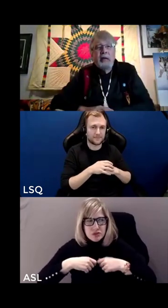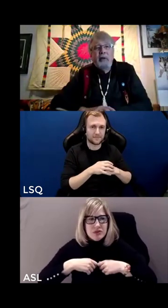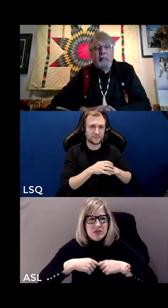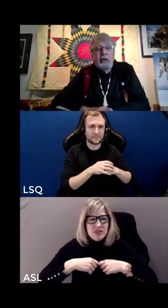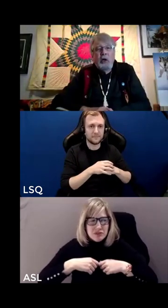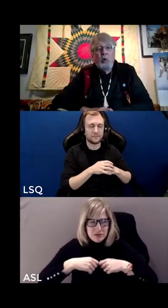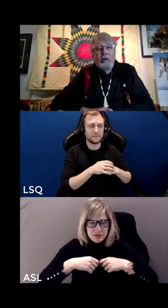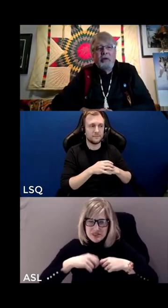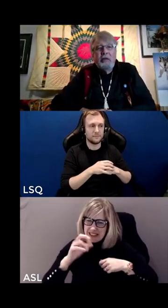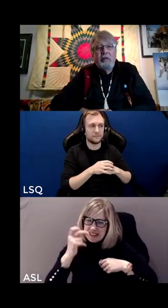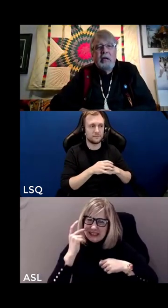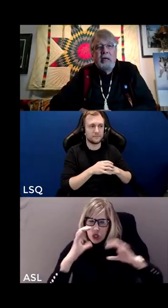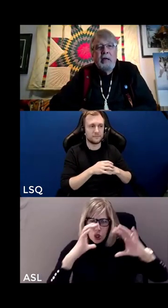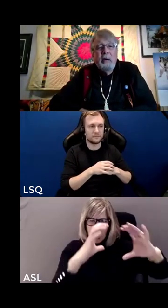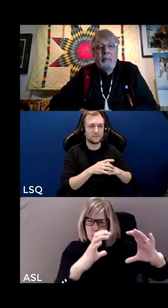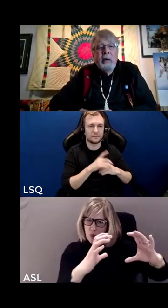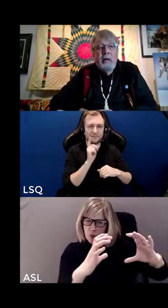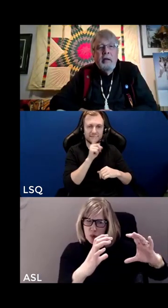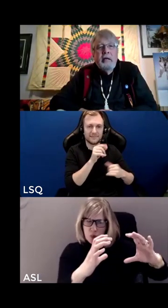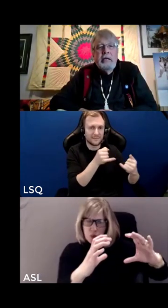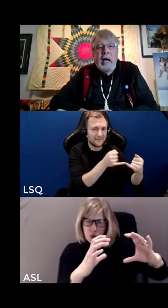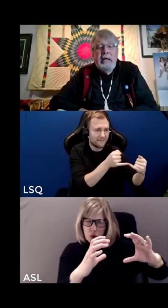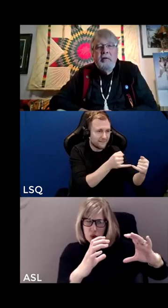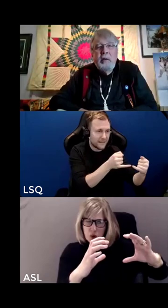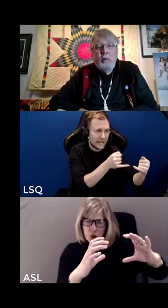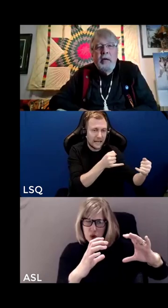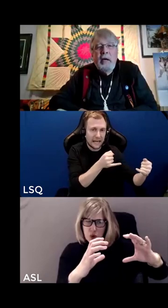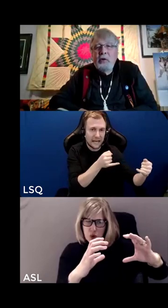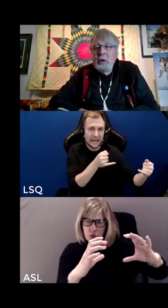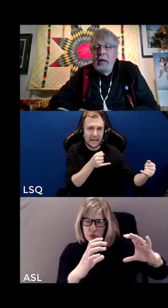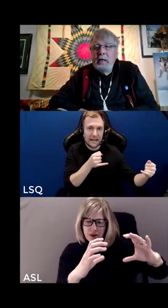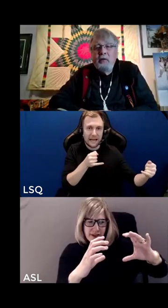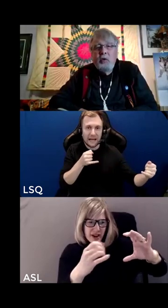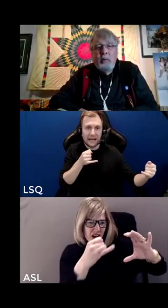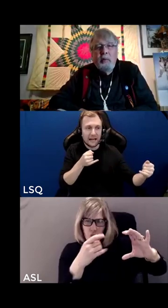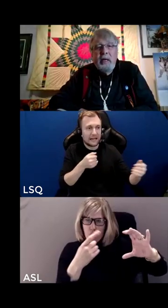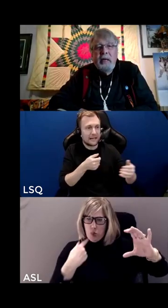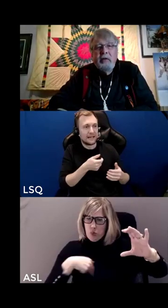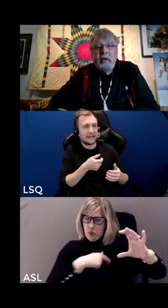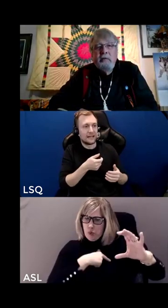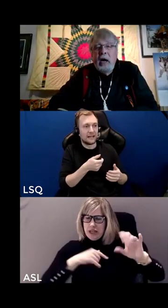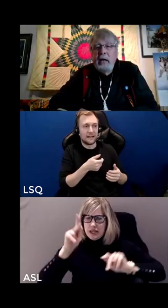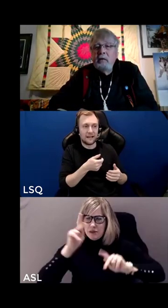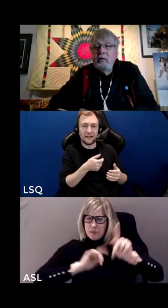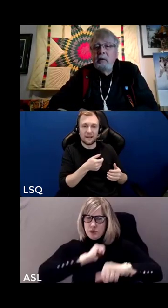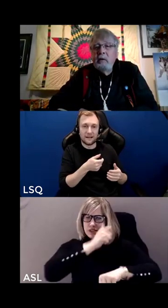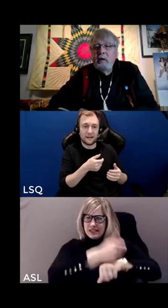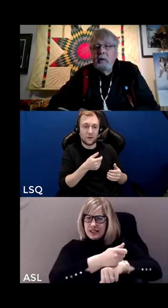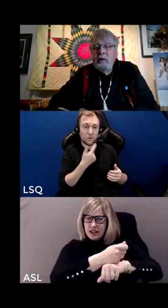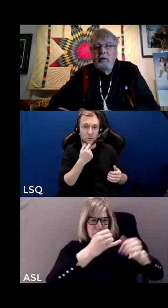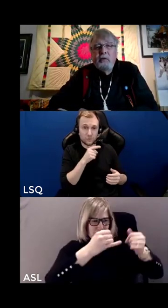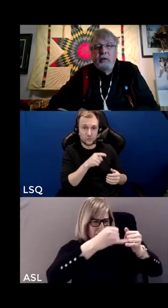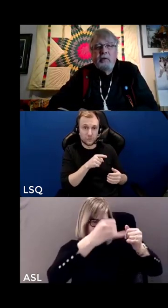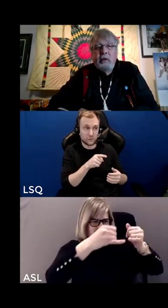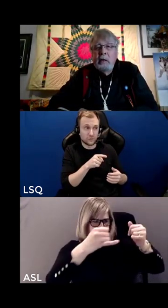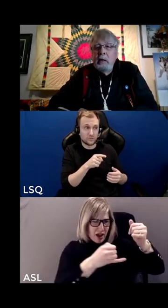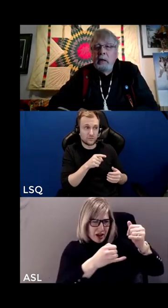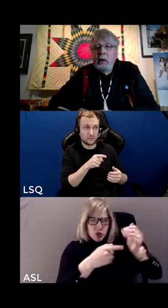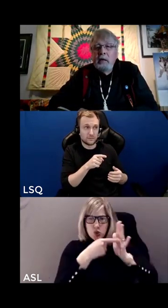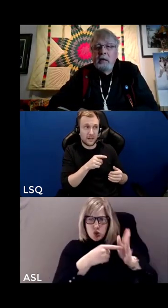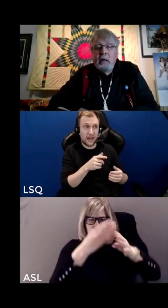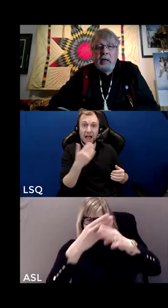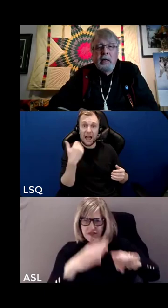from the from the globe as you can see the lines that we have created as human beings that divide us the divisiveness